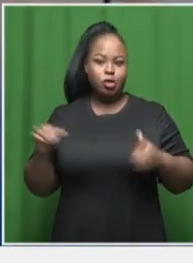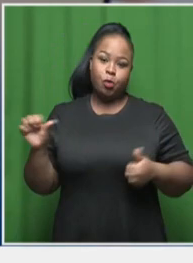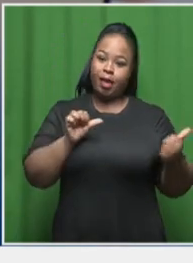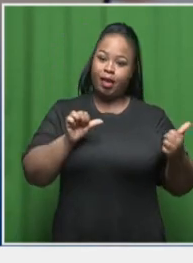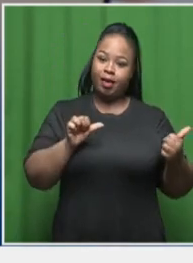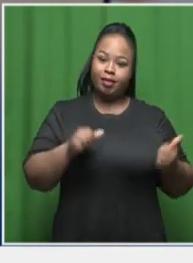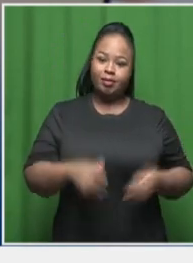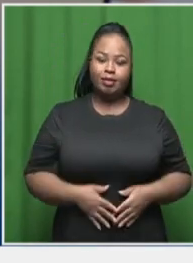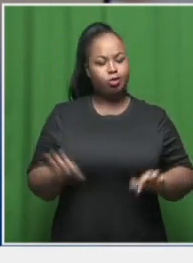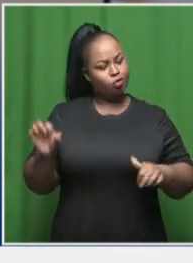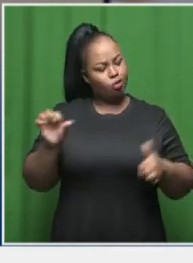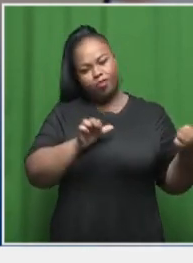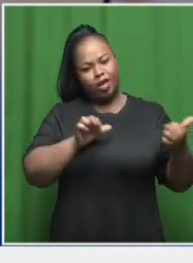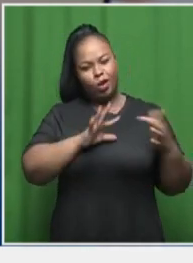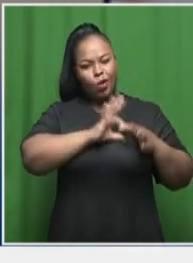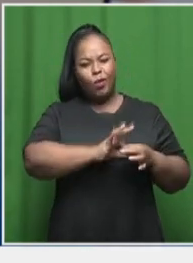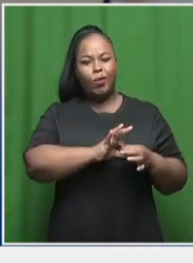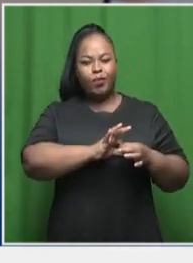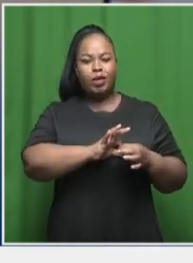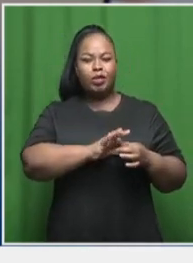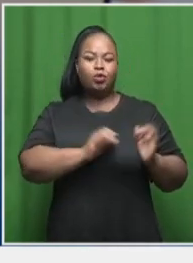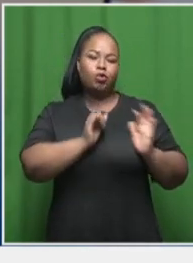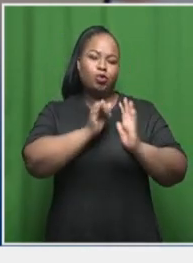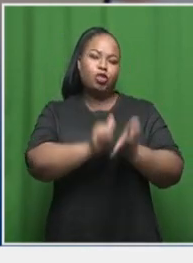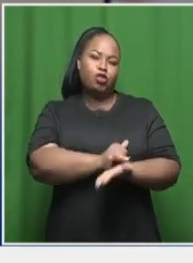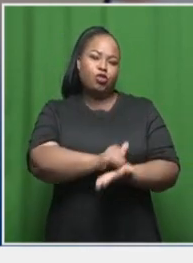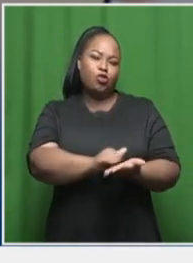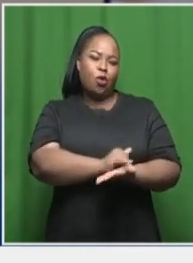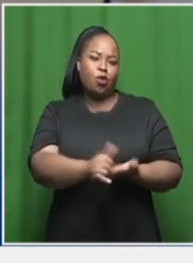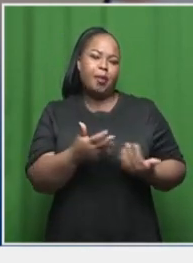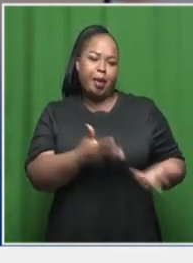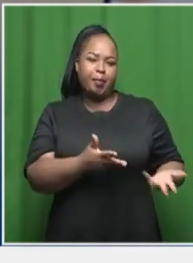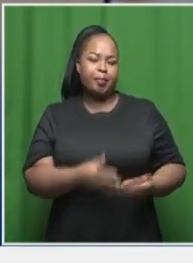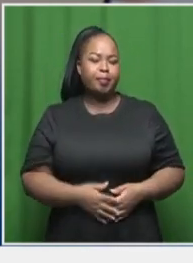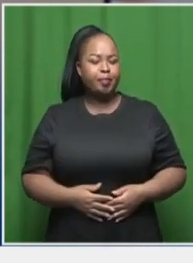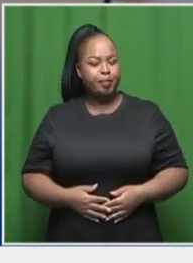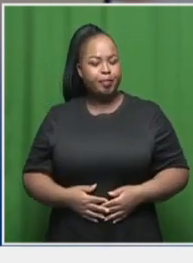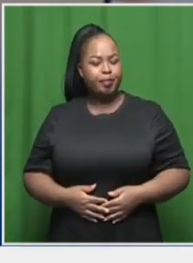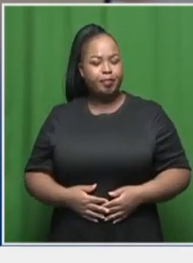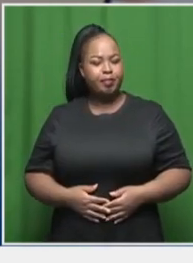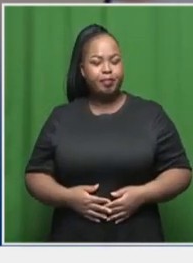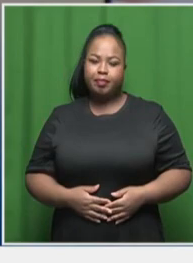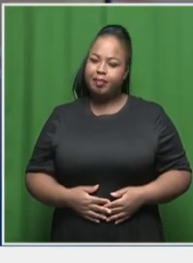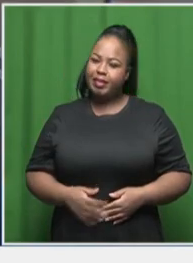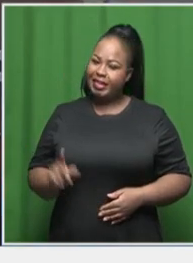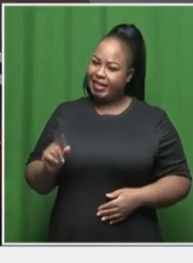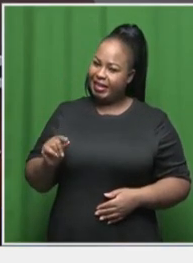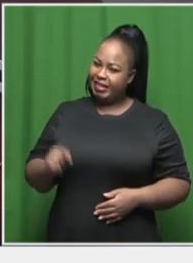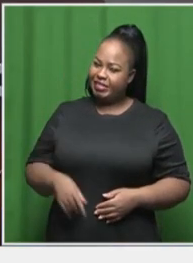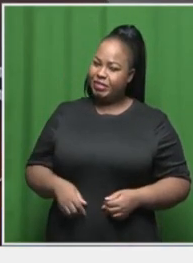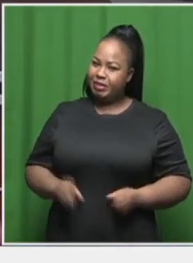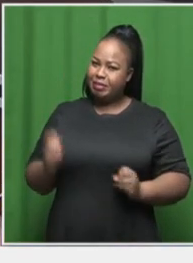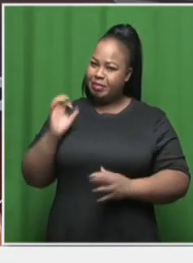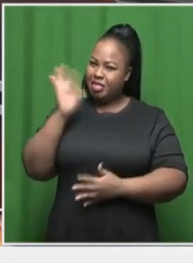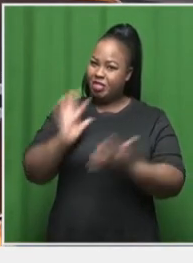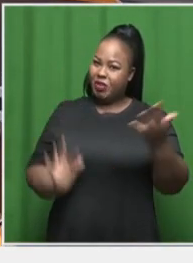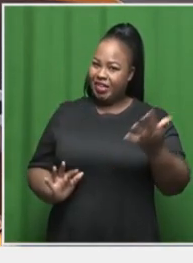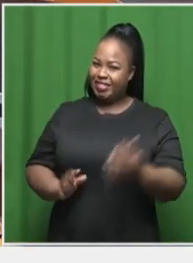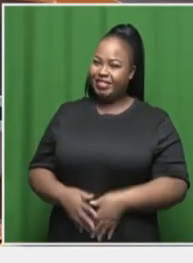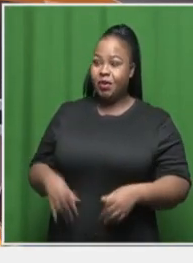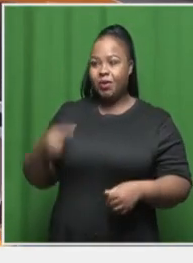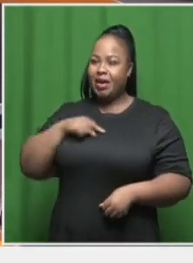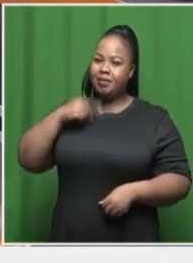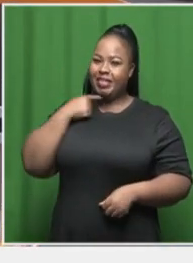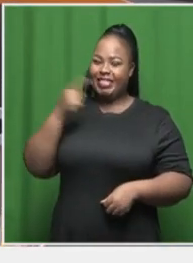back. Let's go back to what we know and just live the life that we know. So it's, you I quite like your narration skills. You know, you've literally